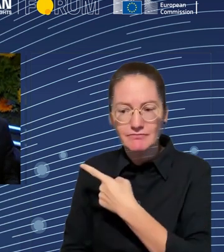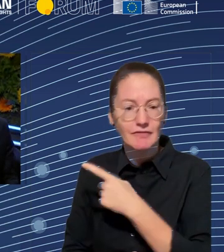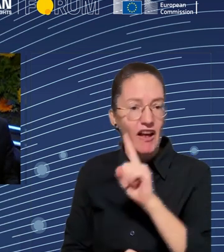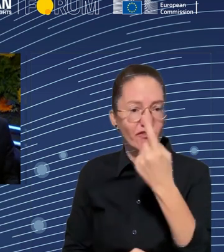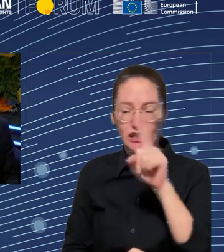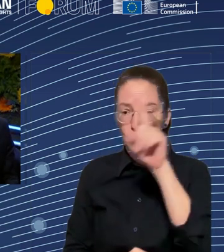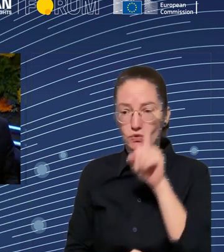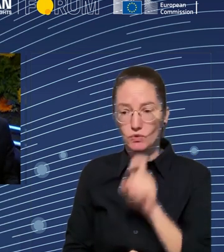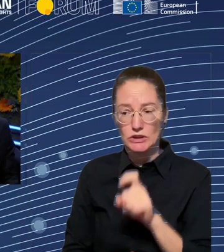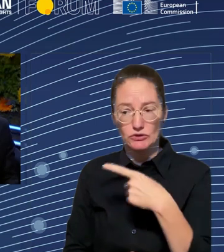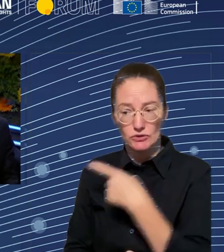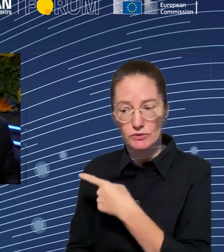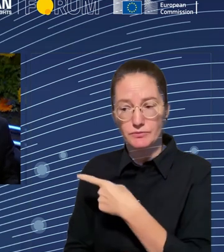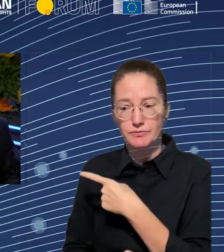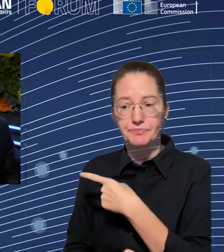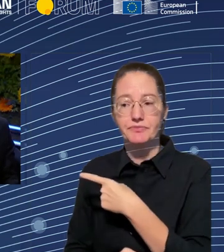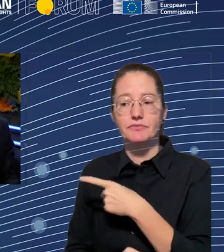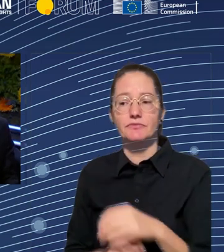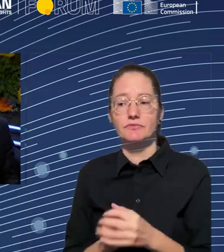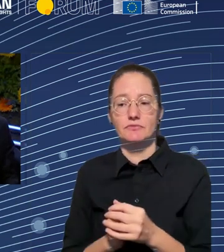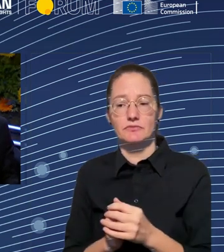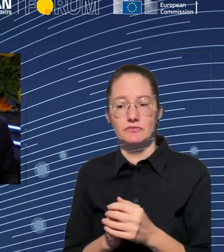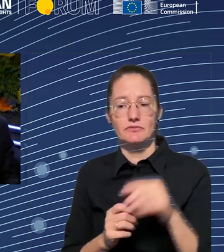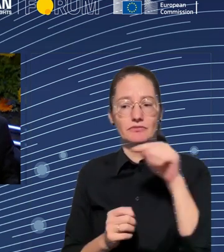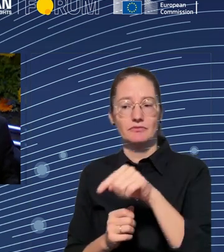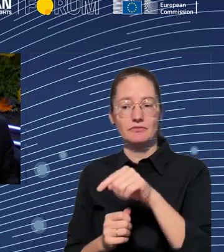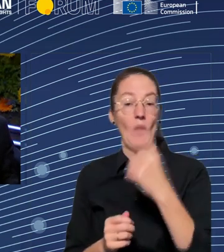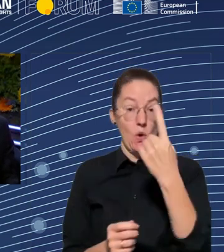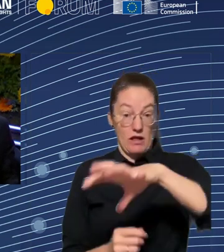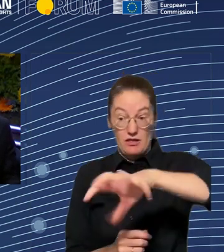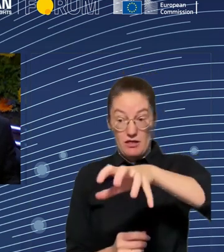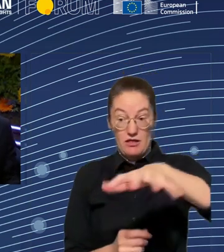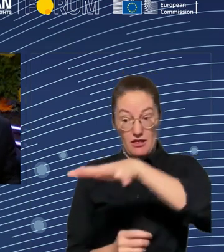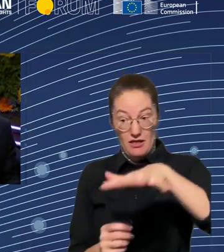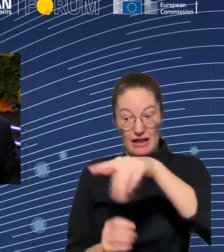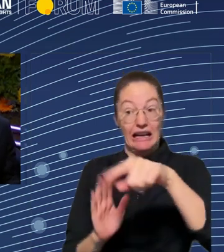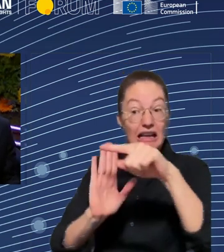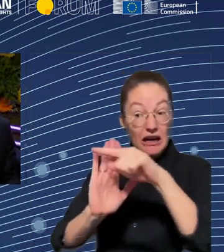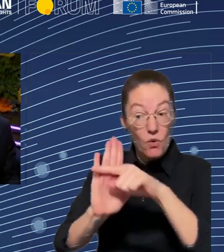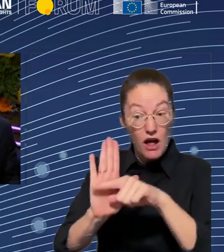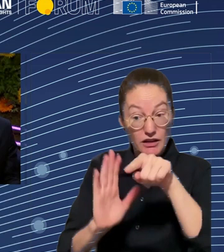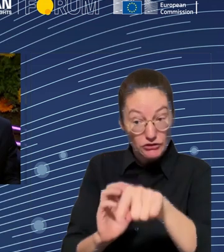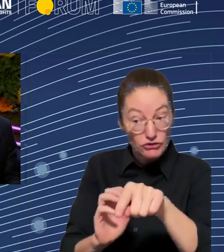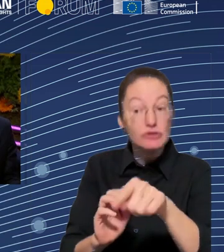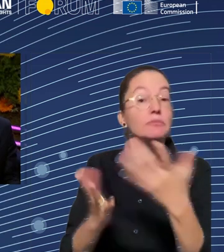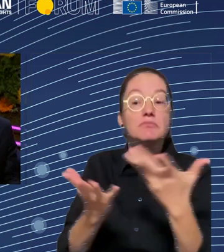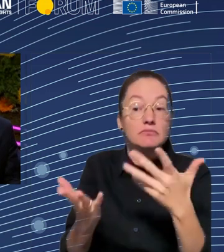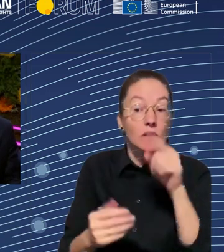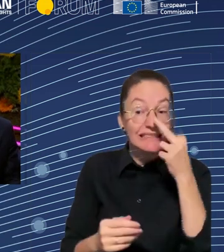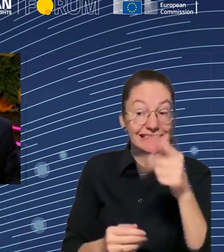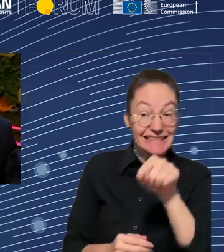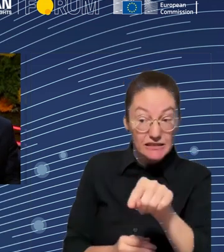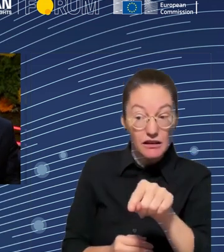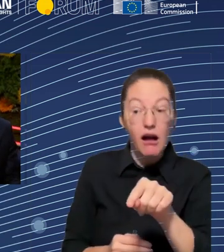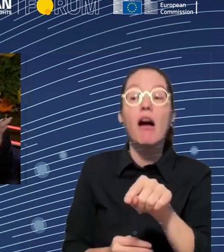imperfect, to make mistakes, to learn to have a bad, and then, I mean, I cannot read anymore, because there is, you know, it's cut,